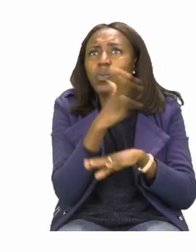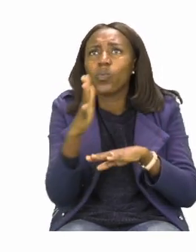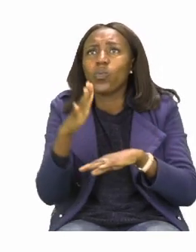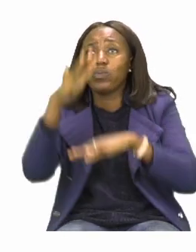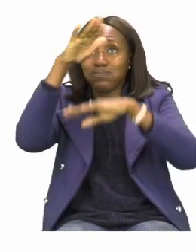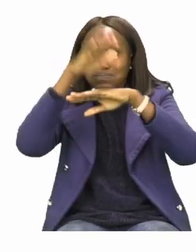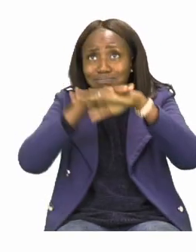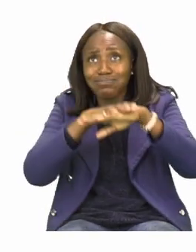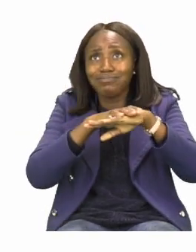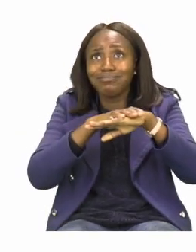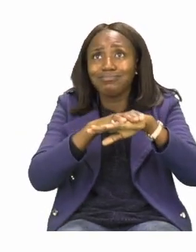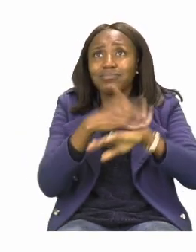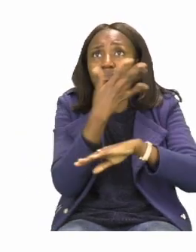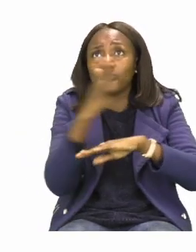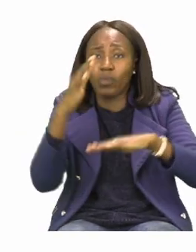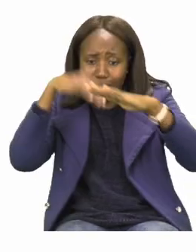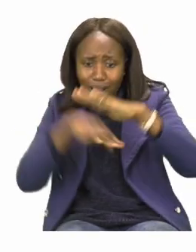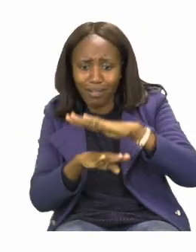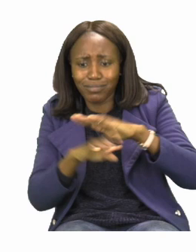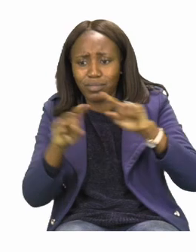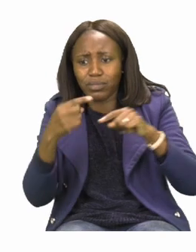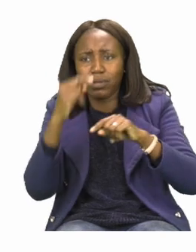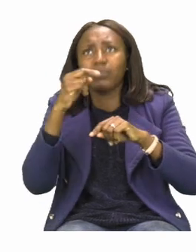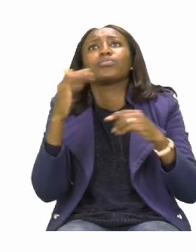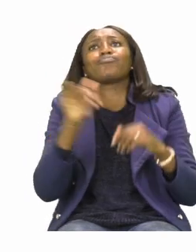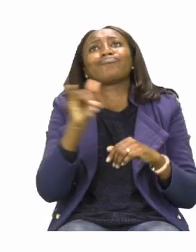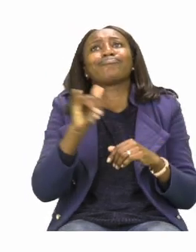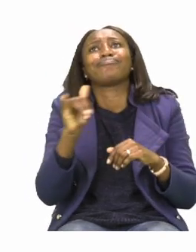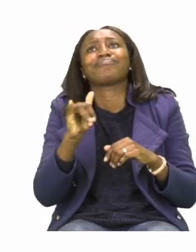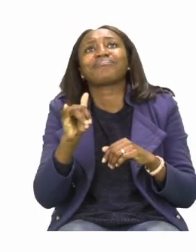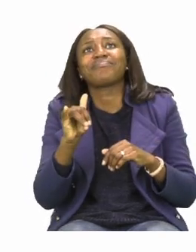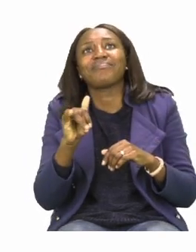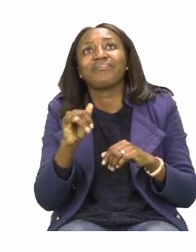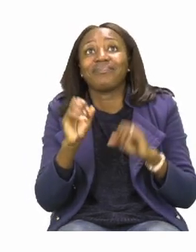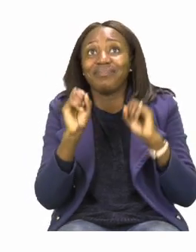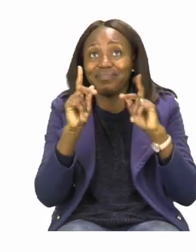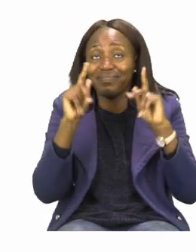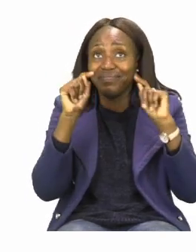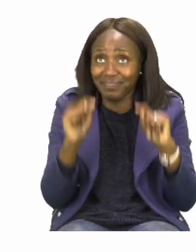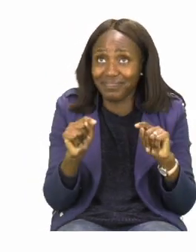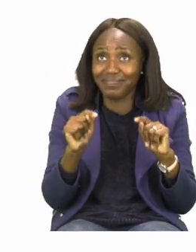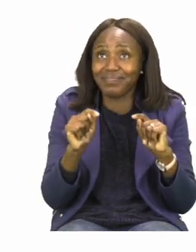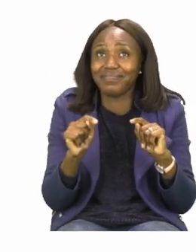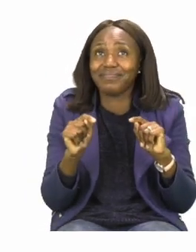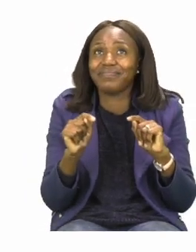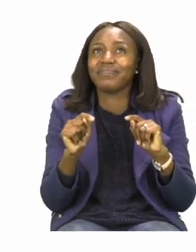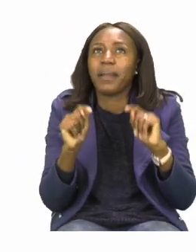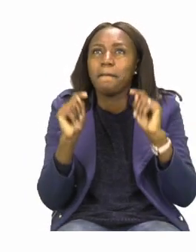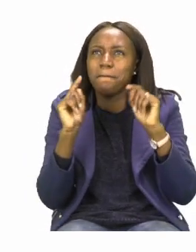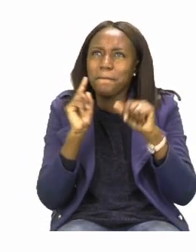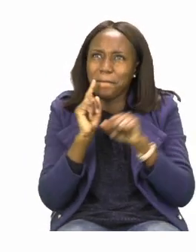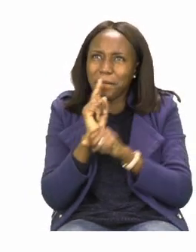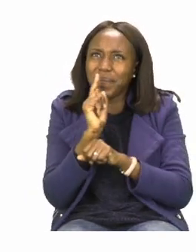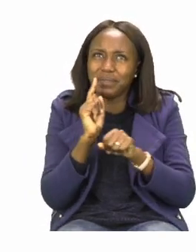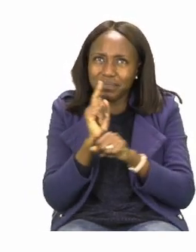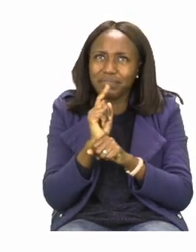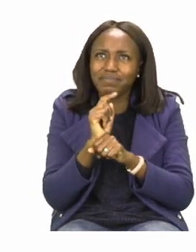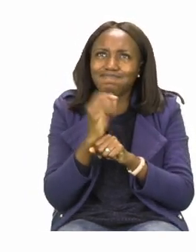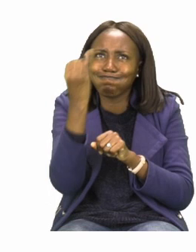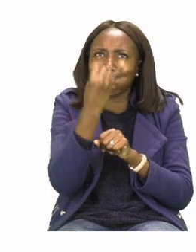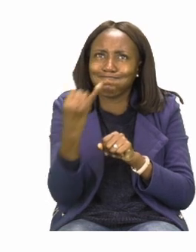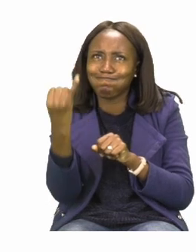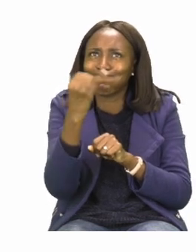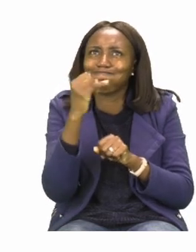sinks. Now, the first thing that you're going to do is to draw four objects, at